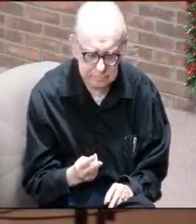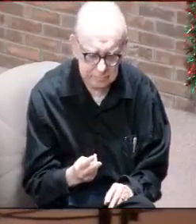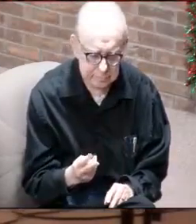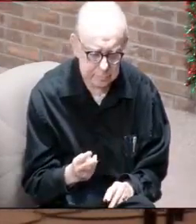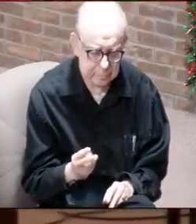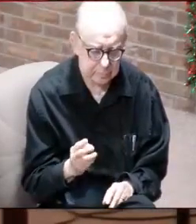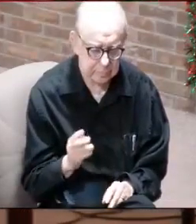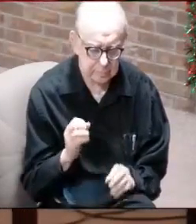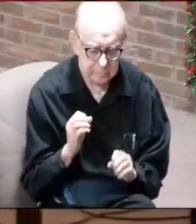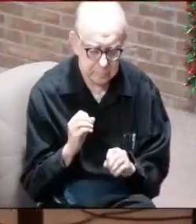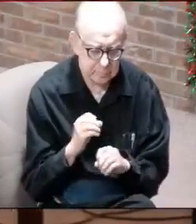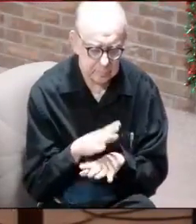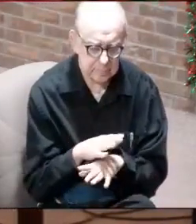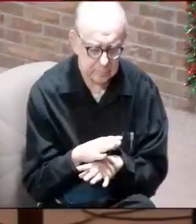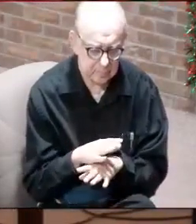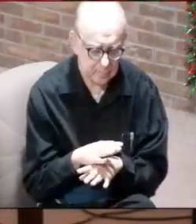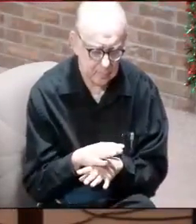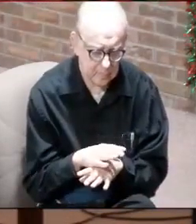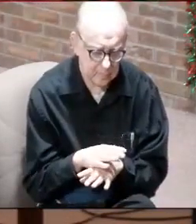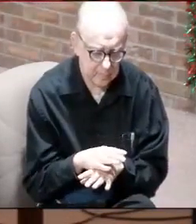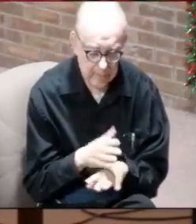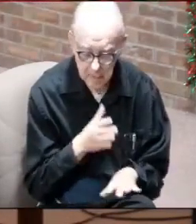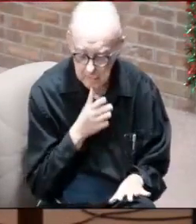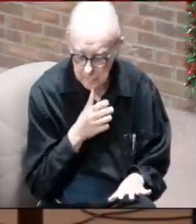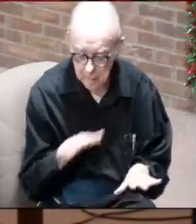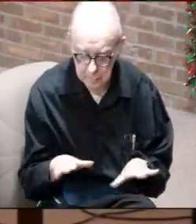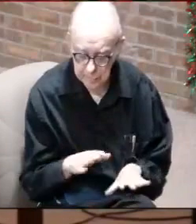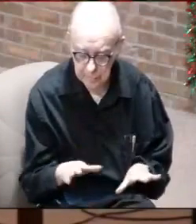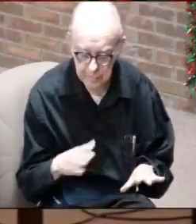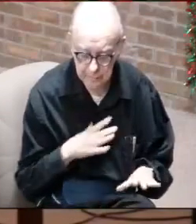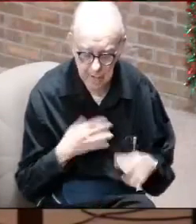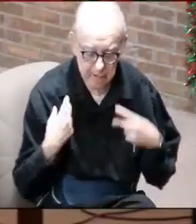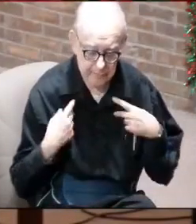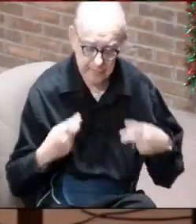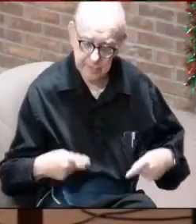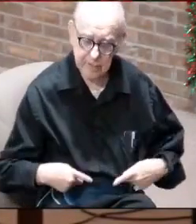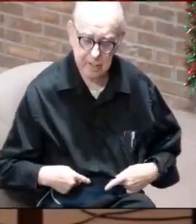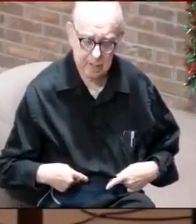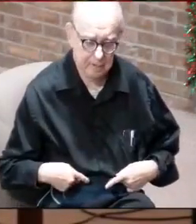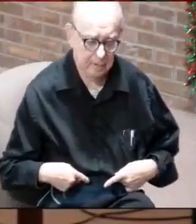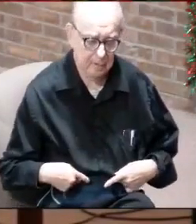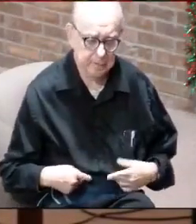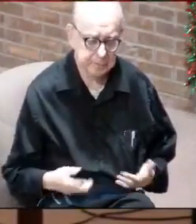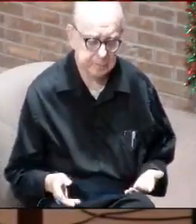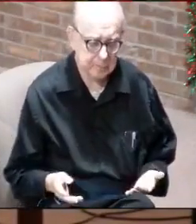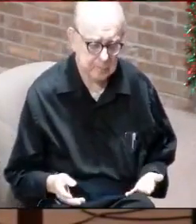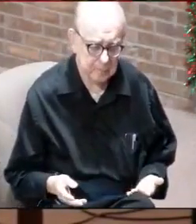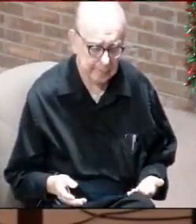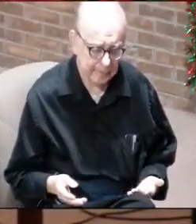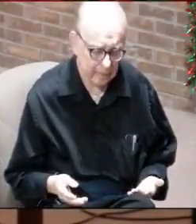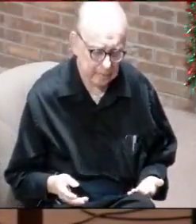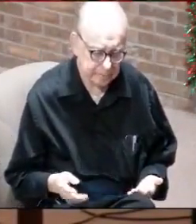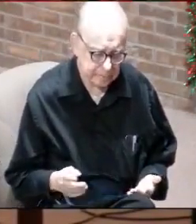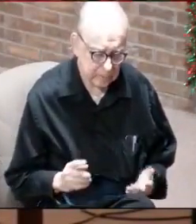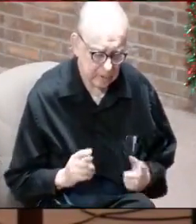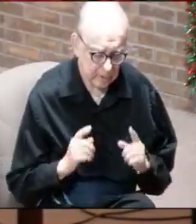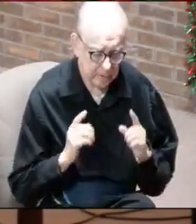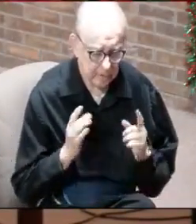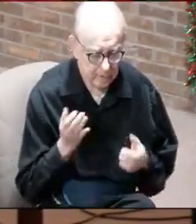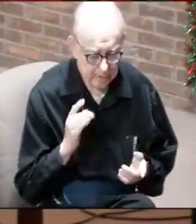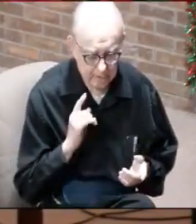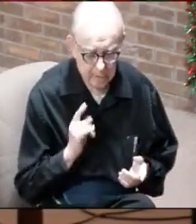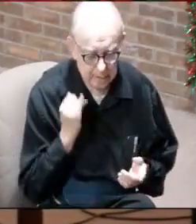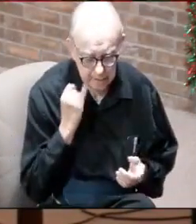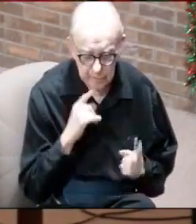the long-term effects. She's doing okay physically and everything, and saying, you know, well, what if she goes to die?